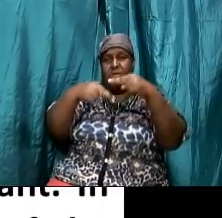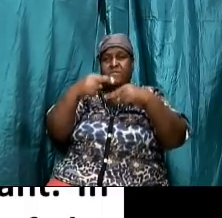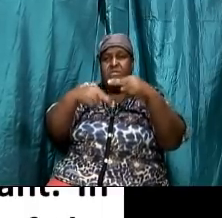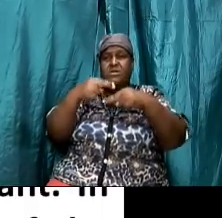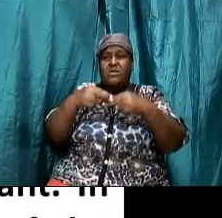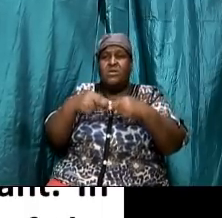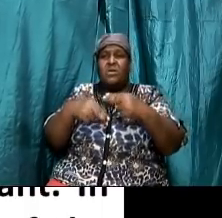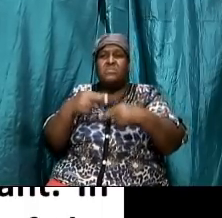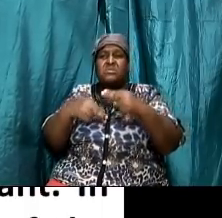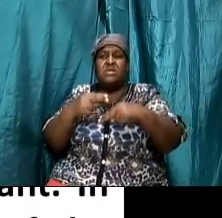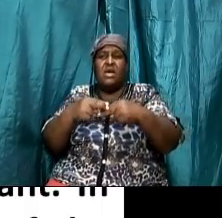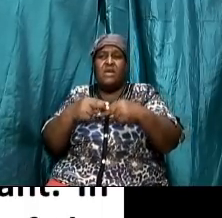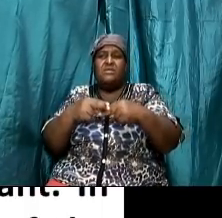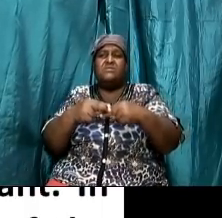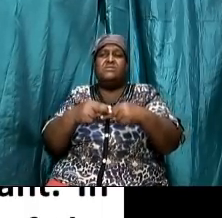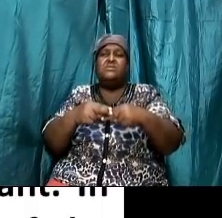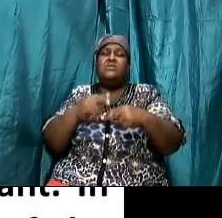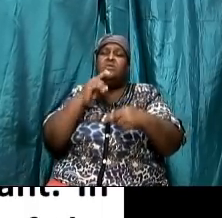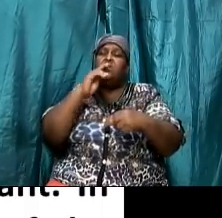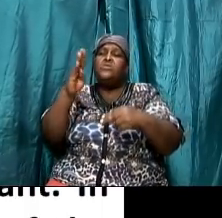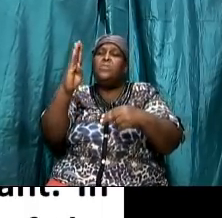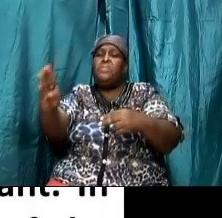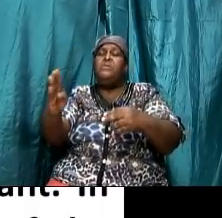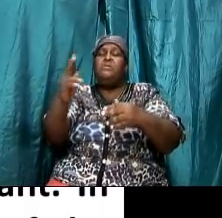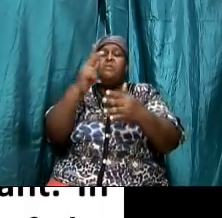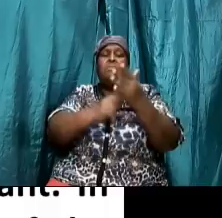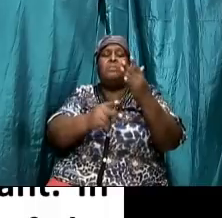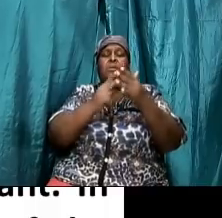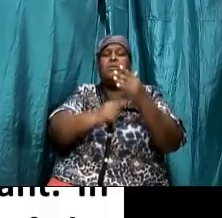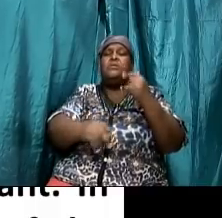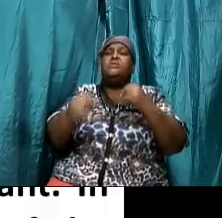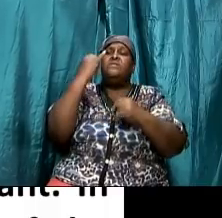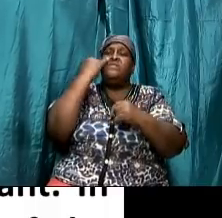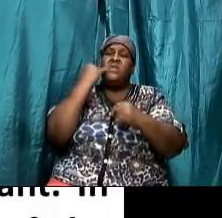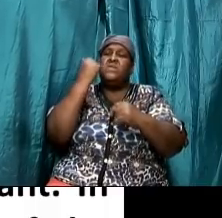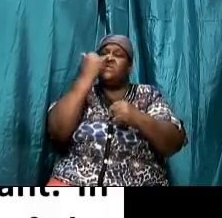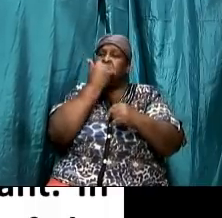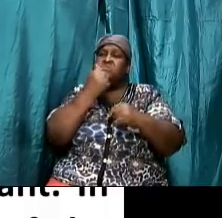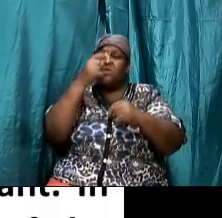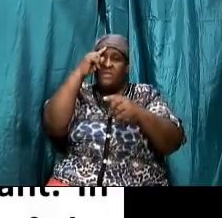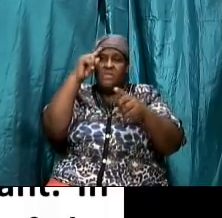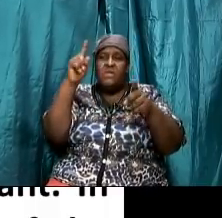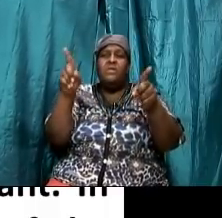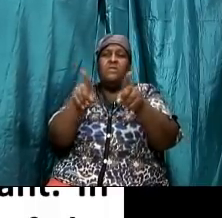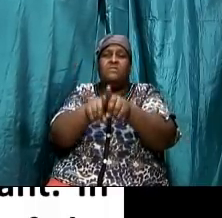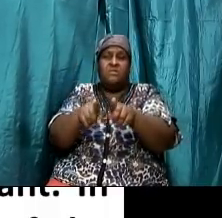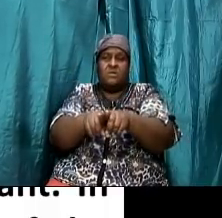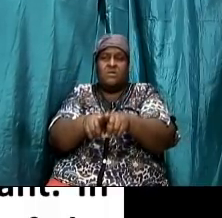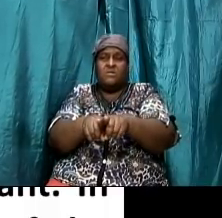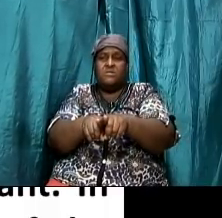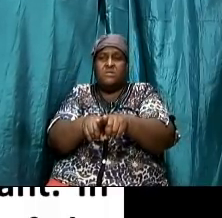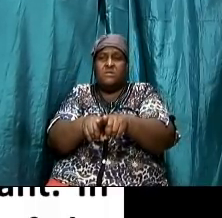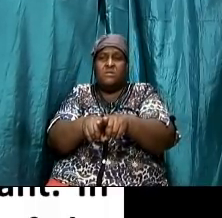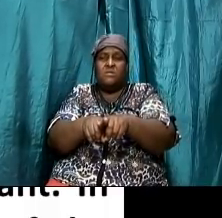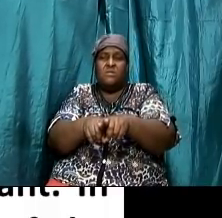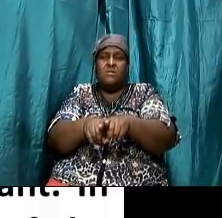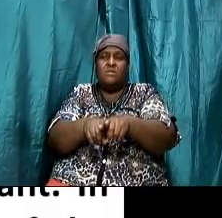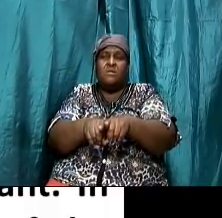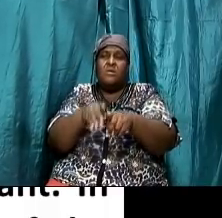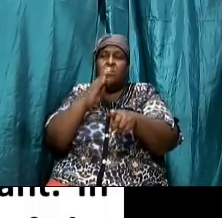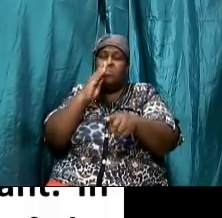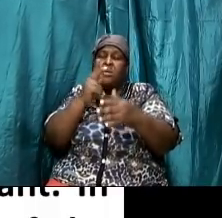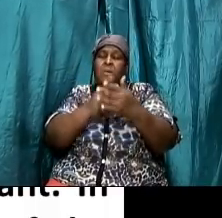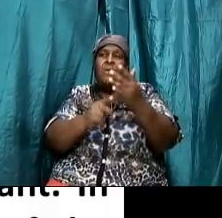of israel amen so gentiles can become a part of the covenant by becoming a part of israel and if you become a part of